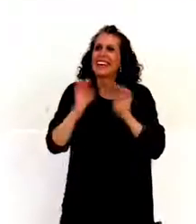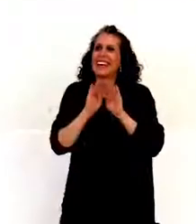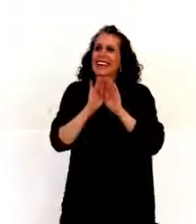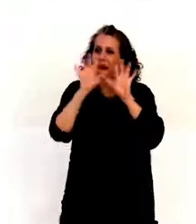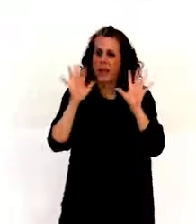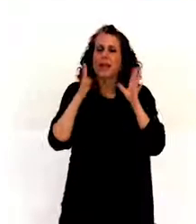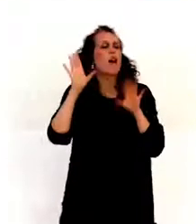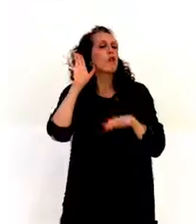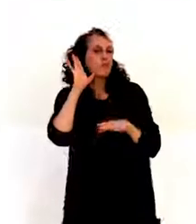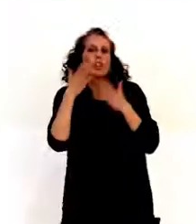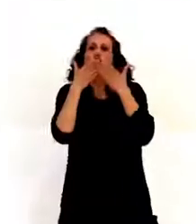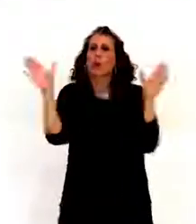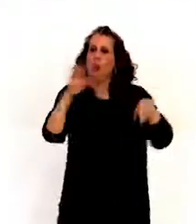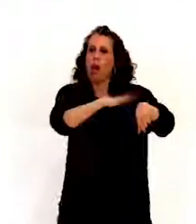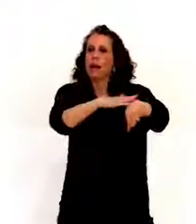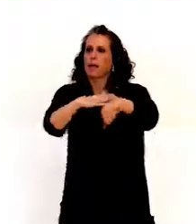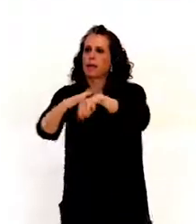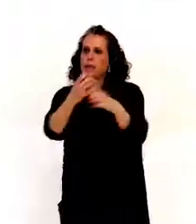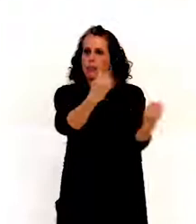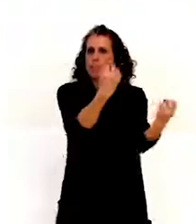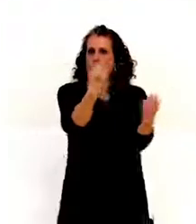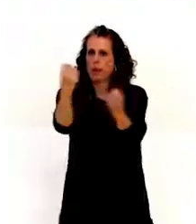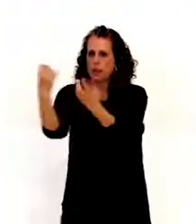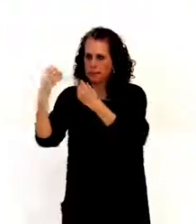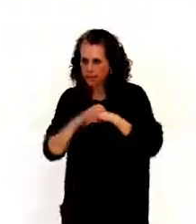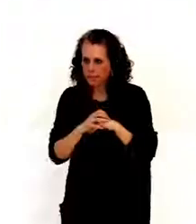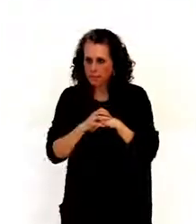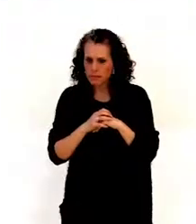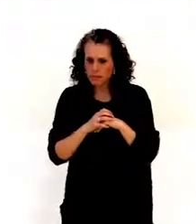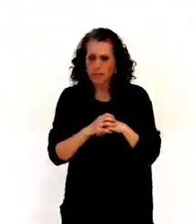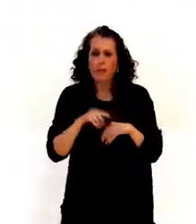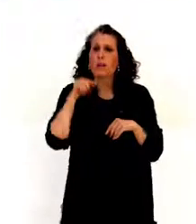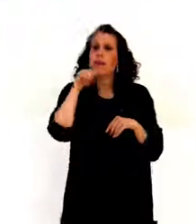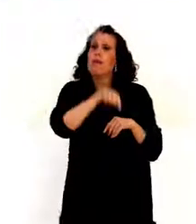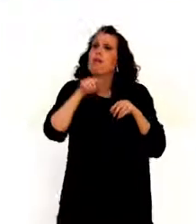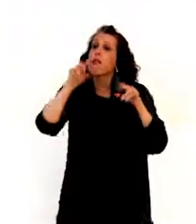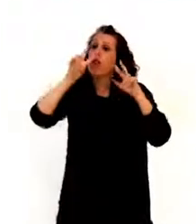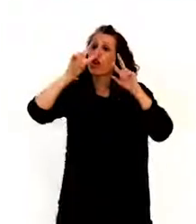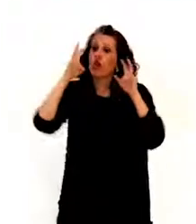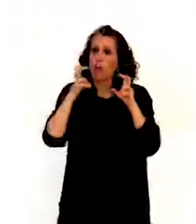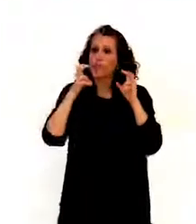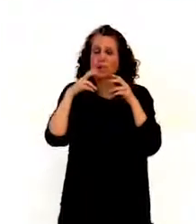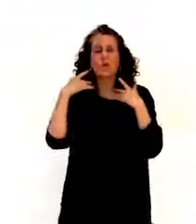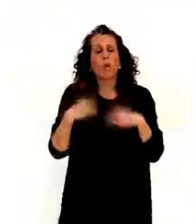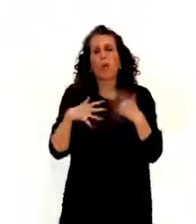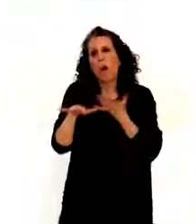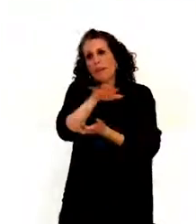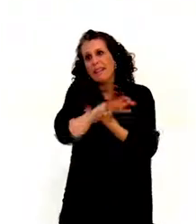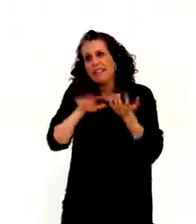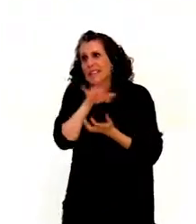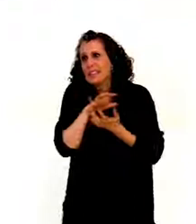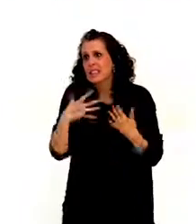comments. We talked about some very complex and important parts of the convention. We asked,